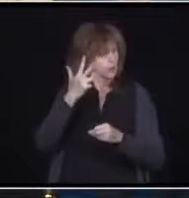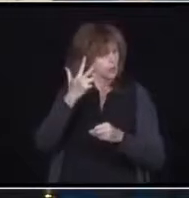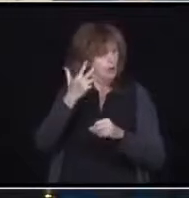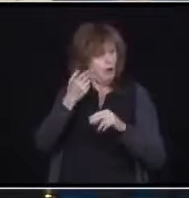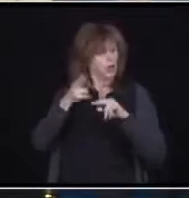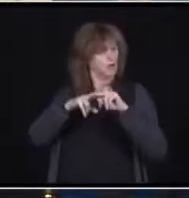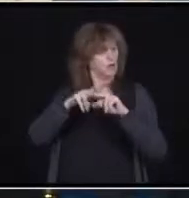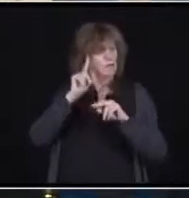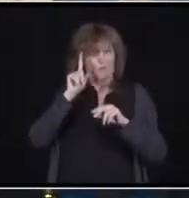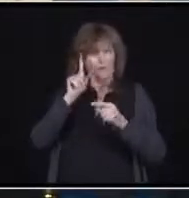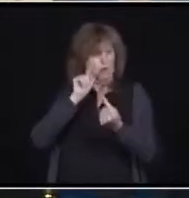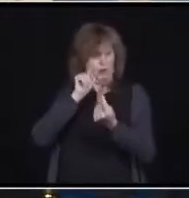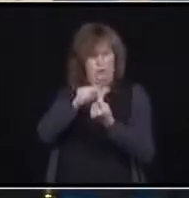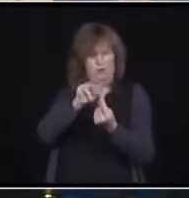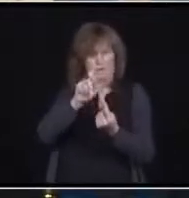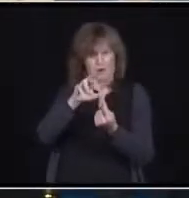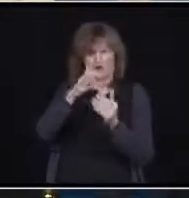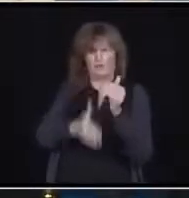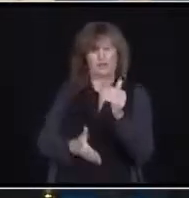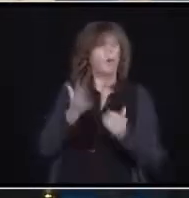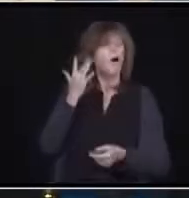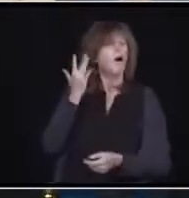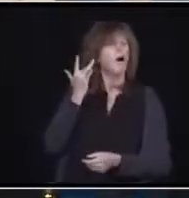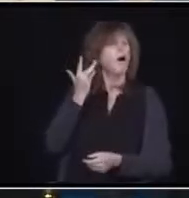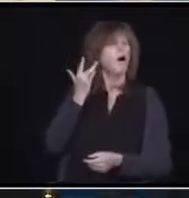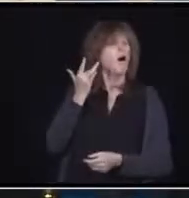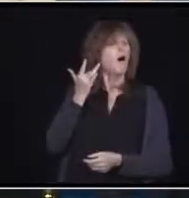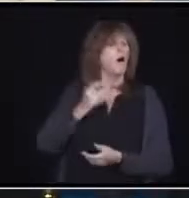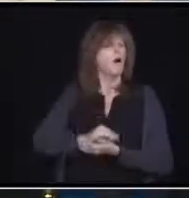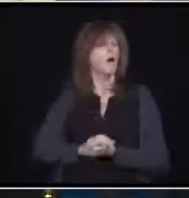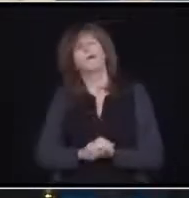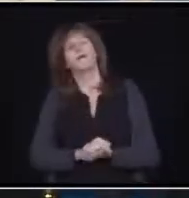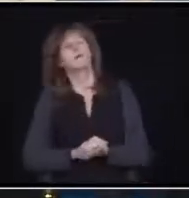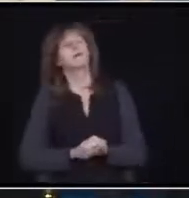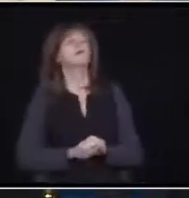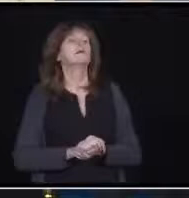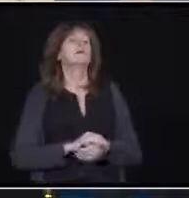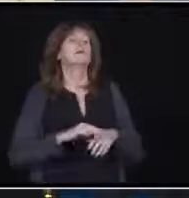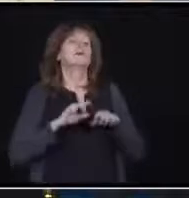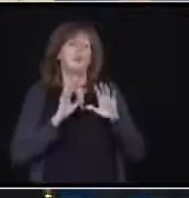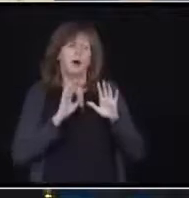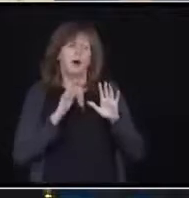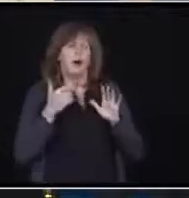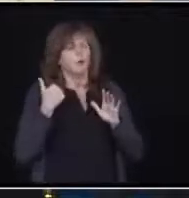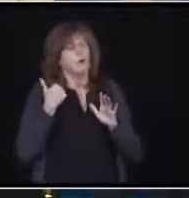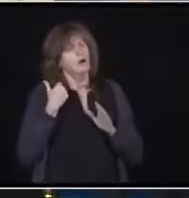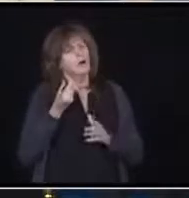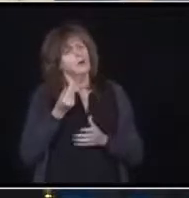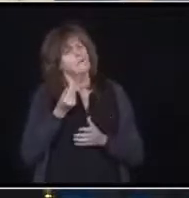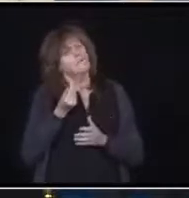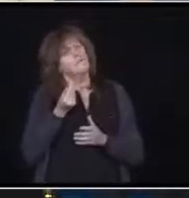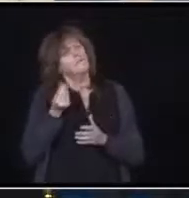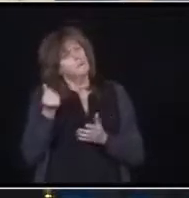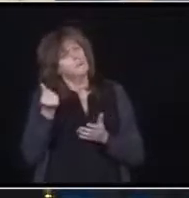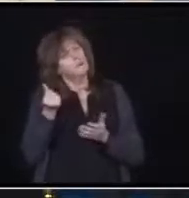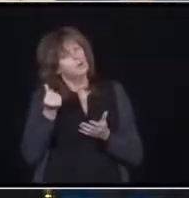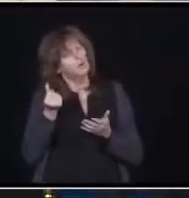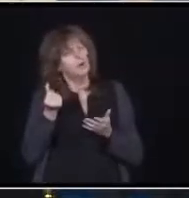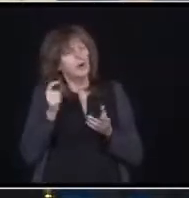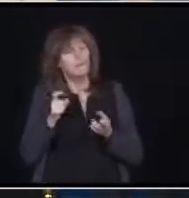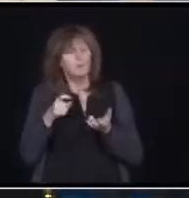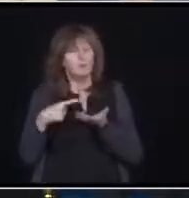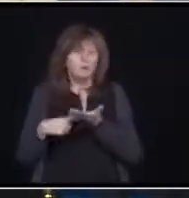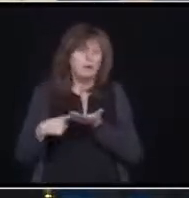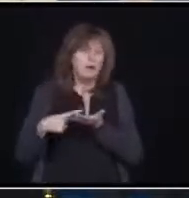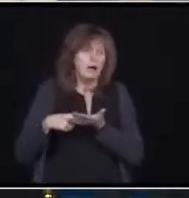the I's to dot. But there's no one that's been fighting for PSWs more than myself. The two ministers behind me, Dr Williams, everyone knows